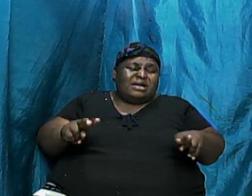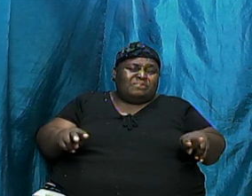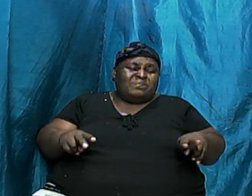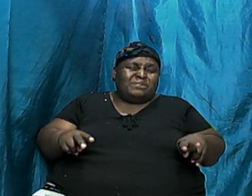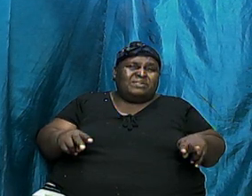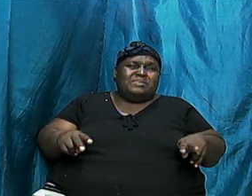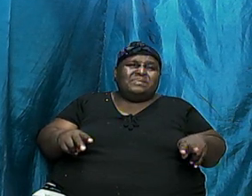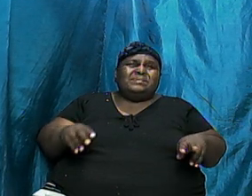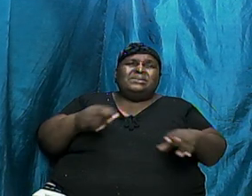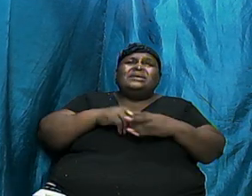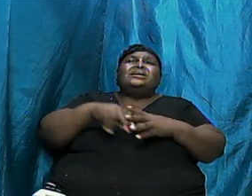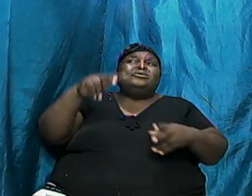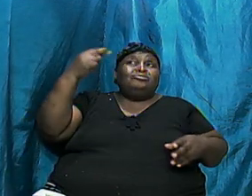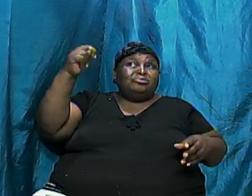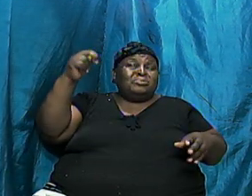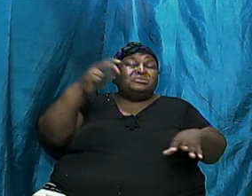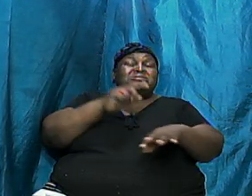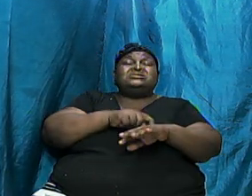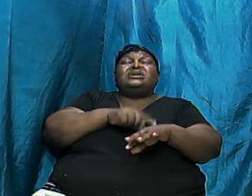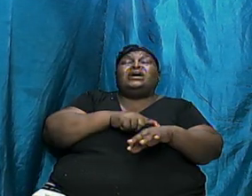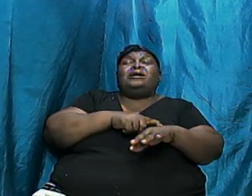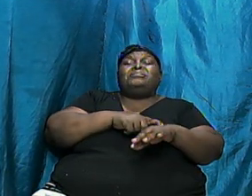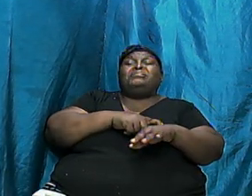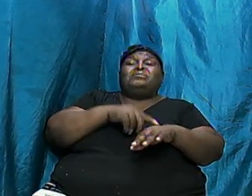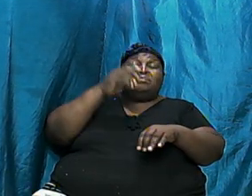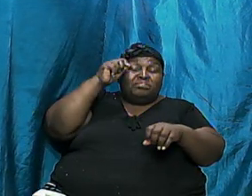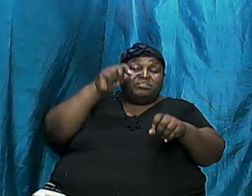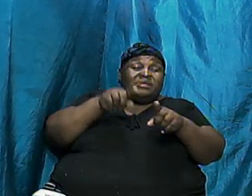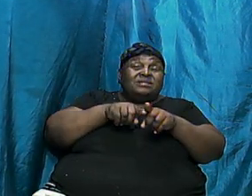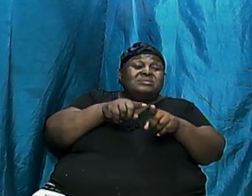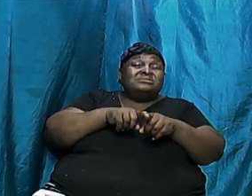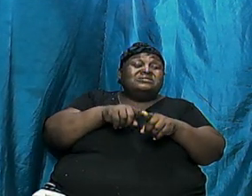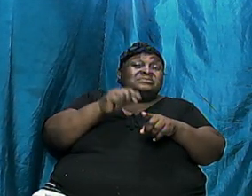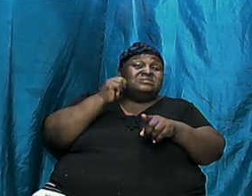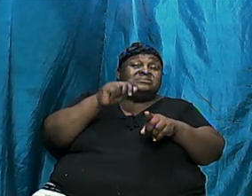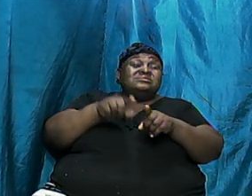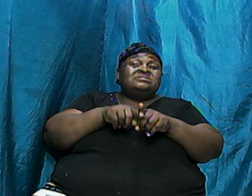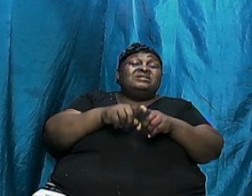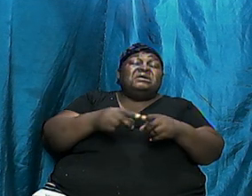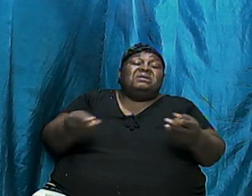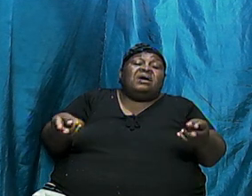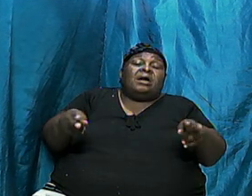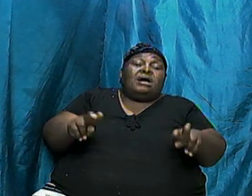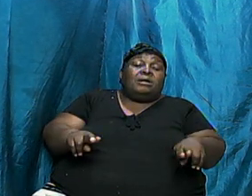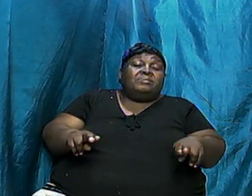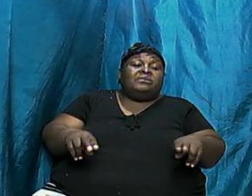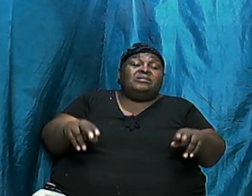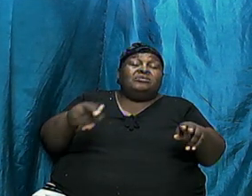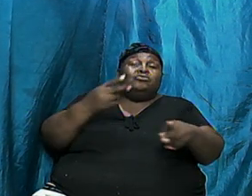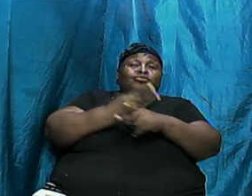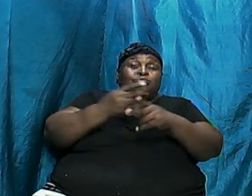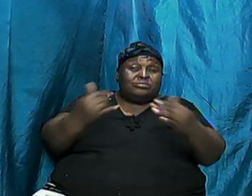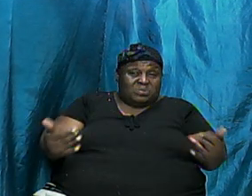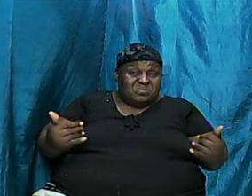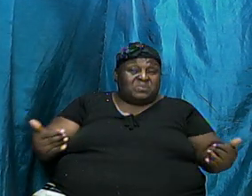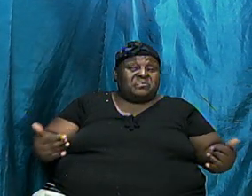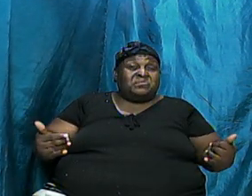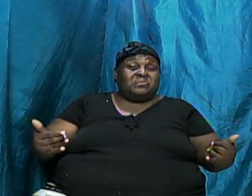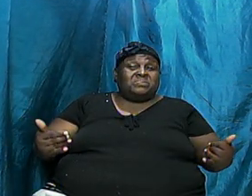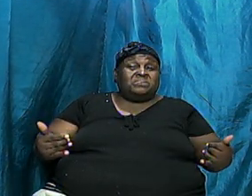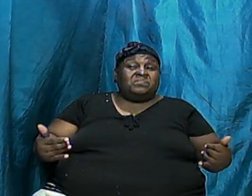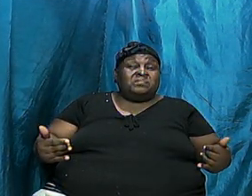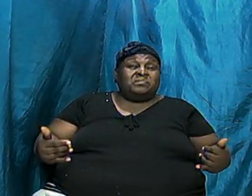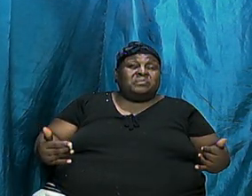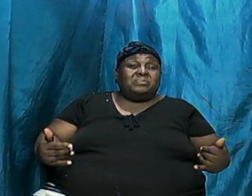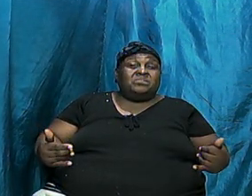there in Noah's time, brothers and sisters, they are happening right here today. And so a